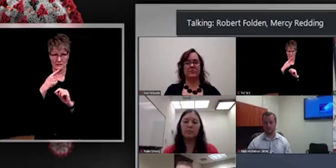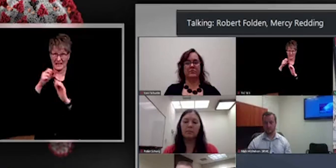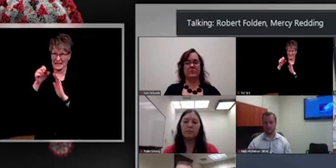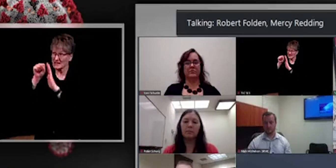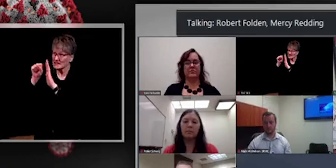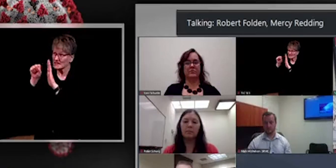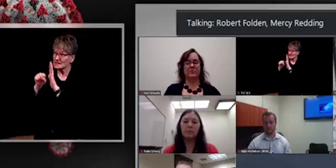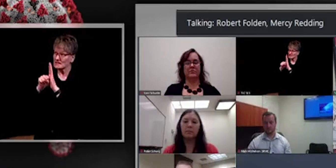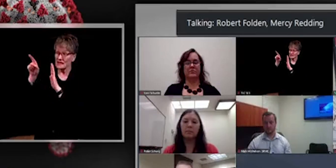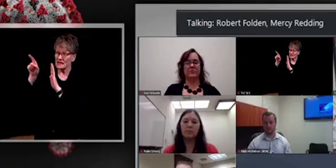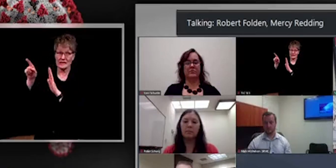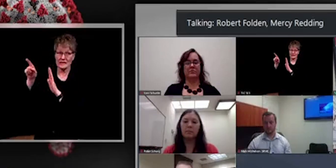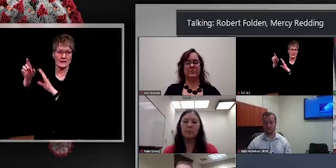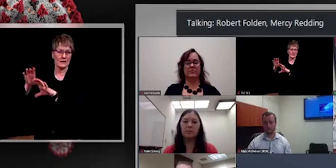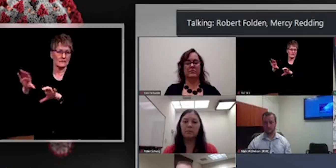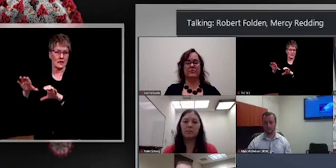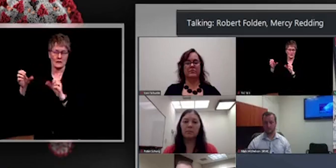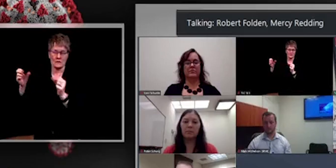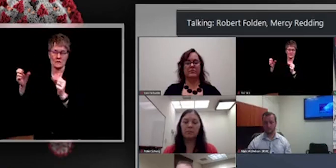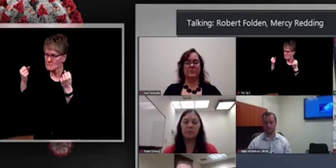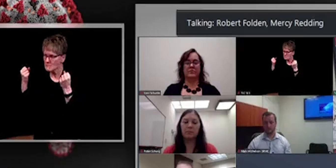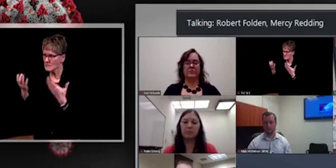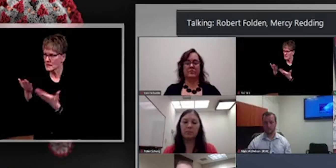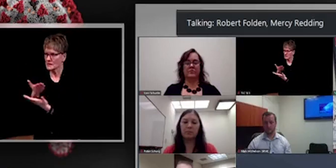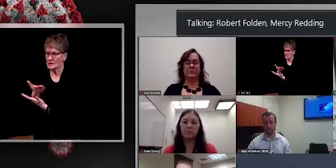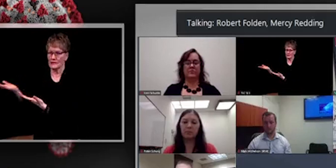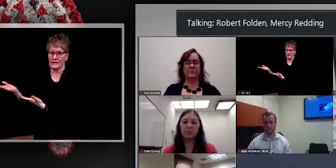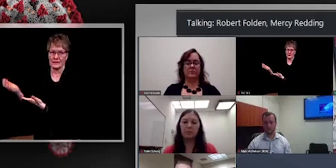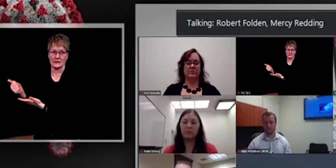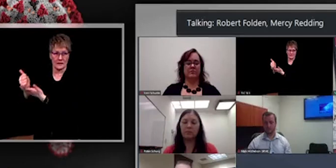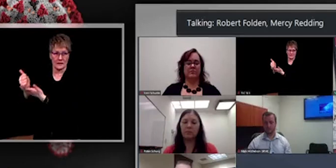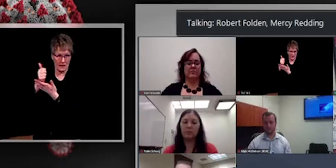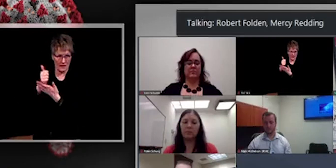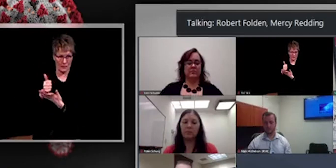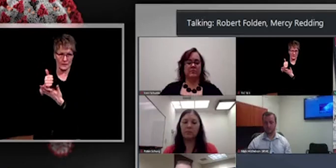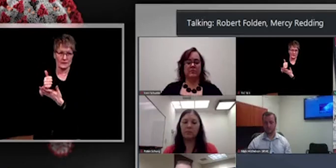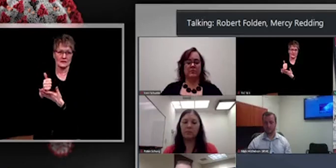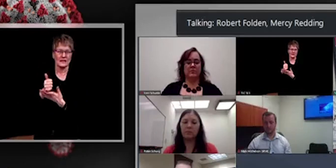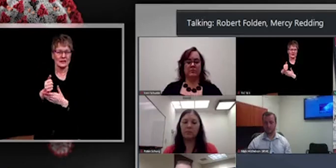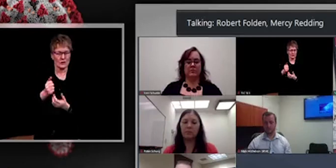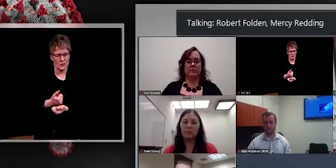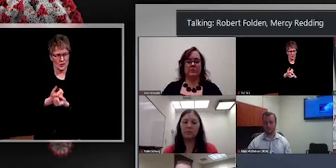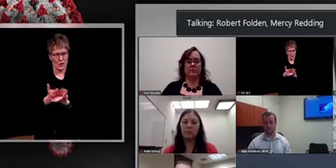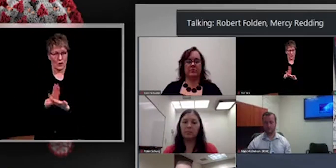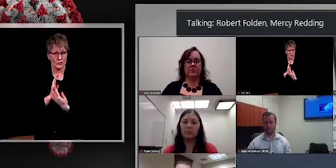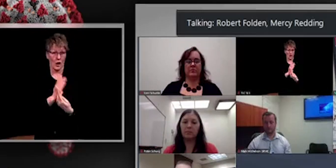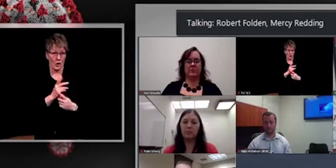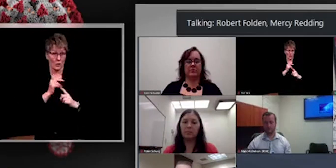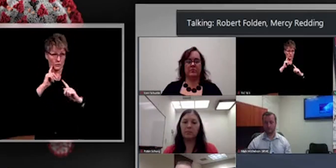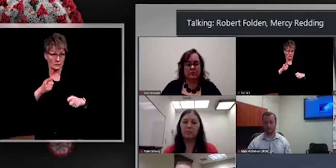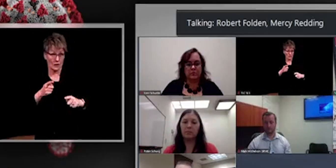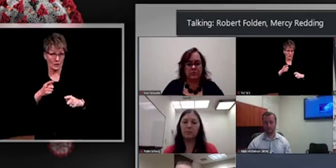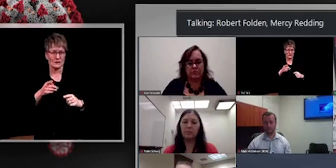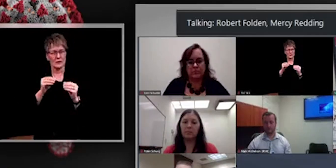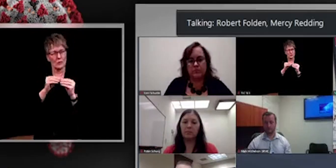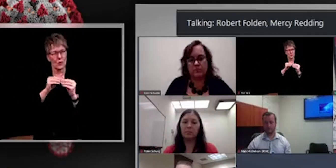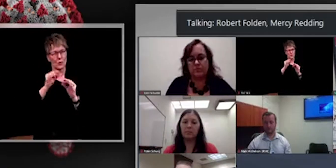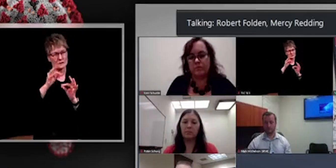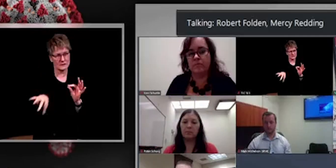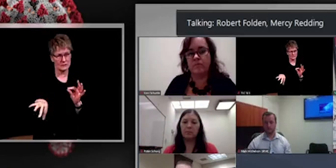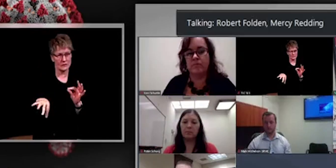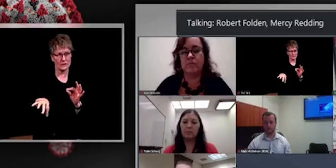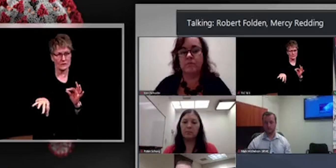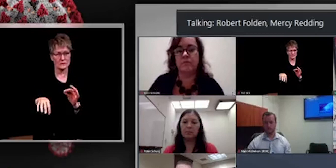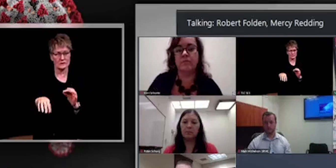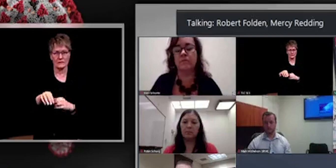us that, that simplify our ability to respond. So even OSHPD, which is the office of statewide hospital